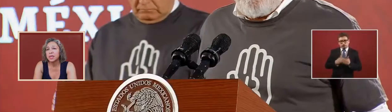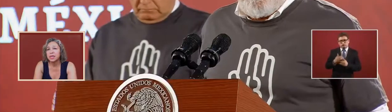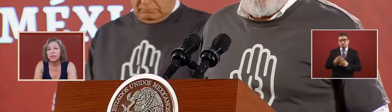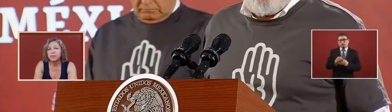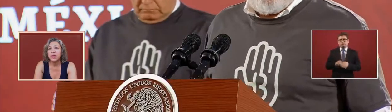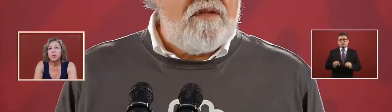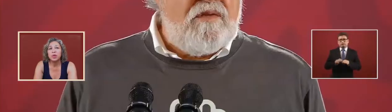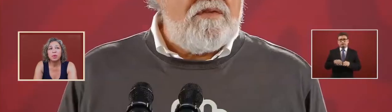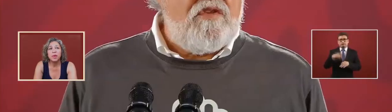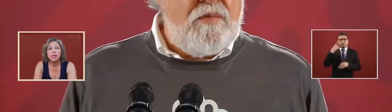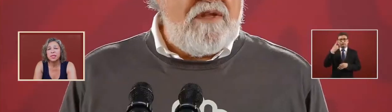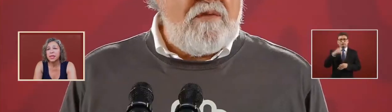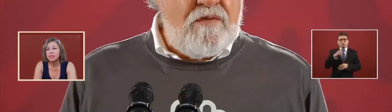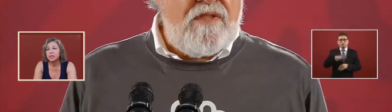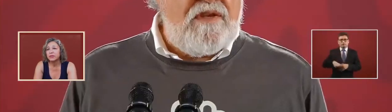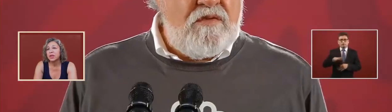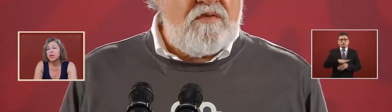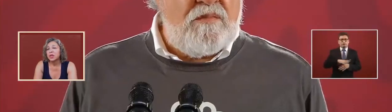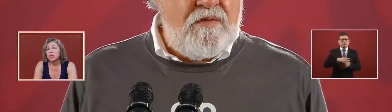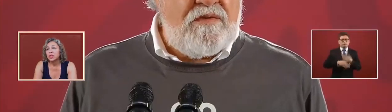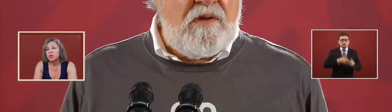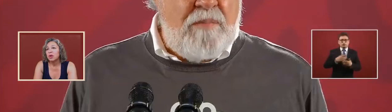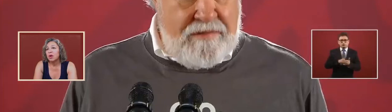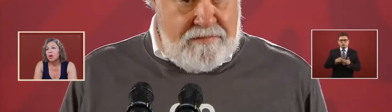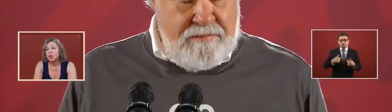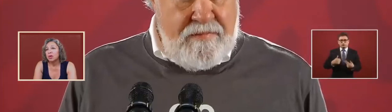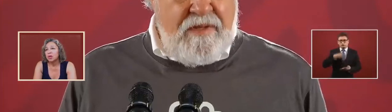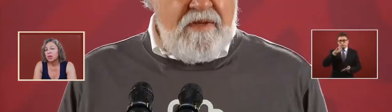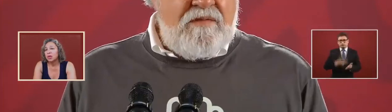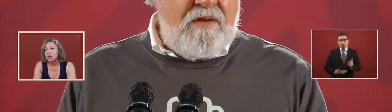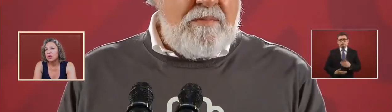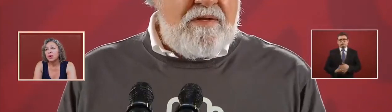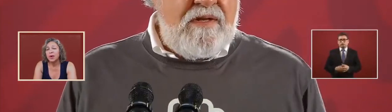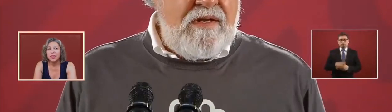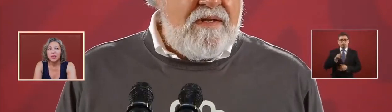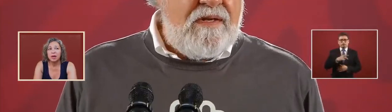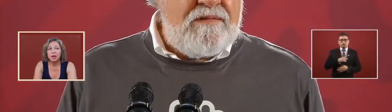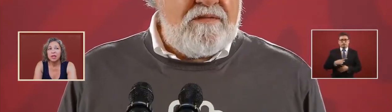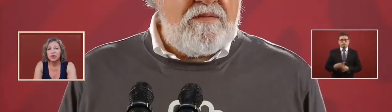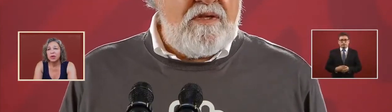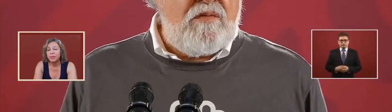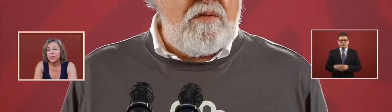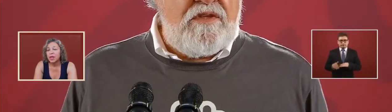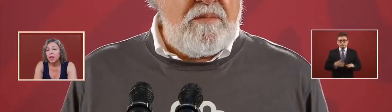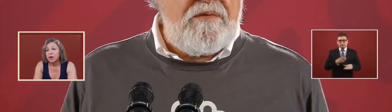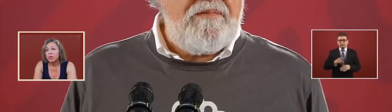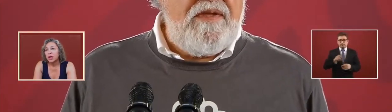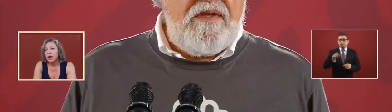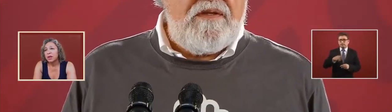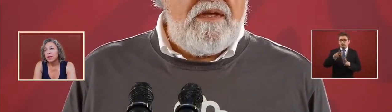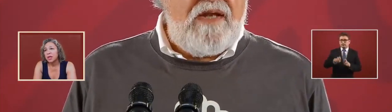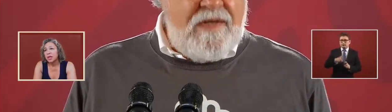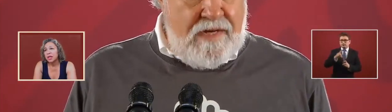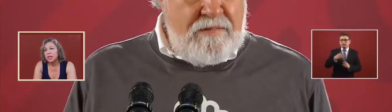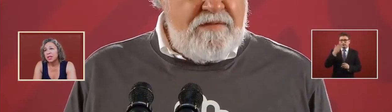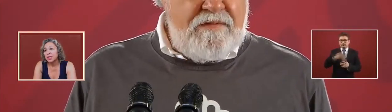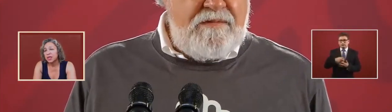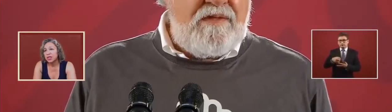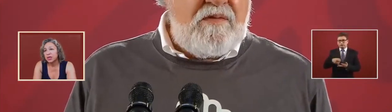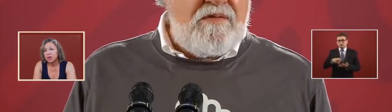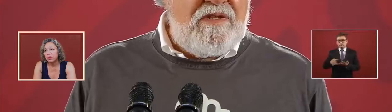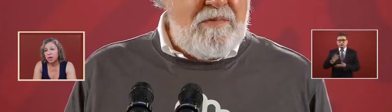this president which would be extensive to all the human rights in our country regarding the